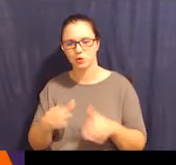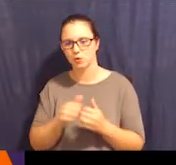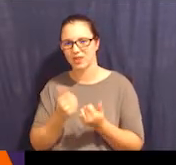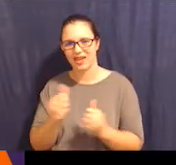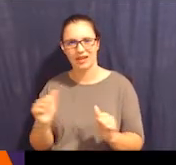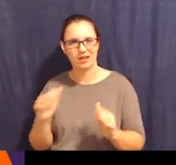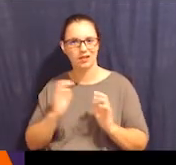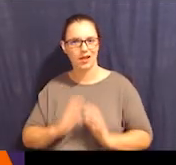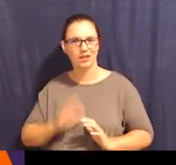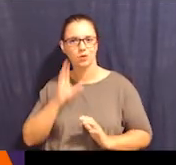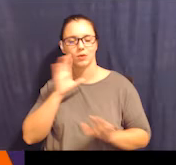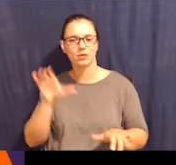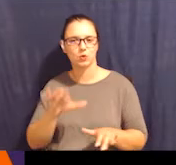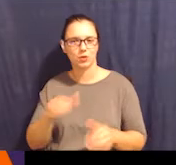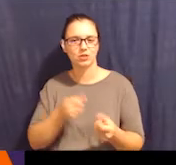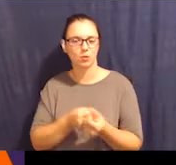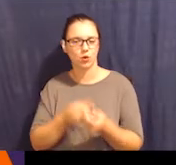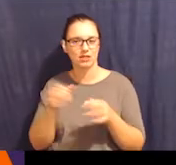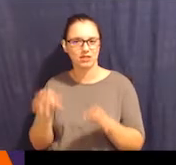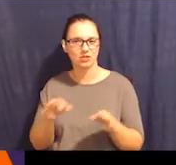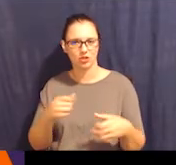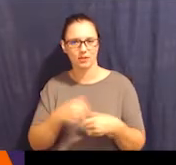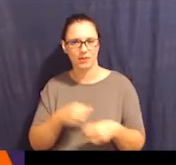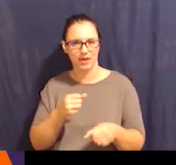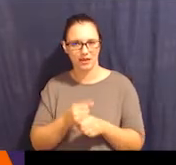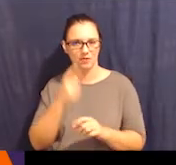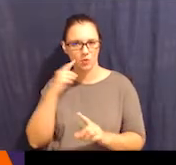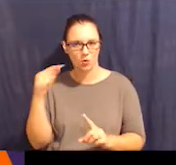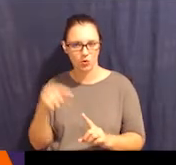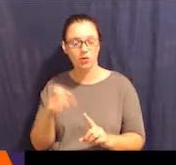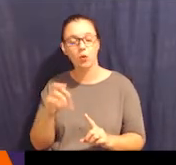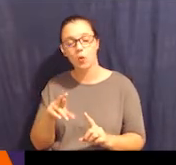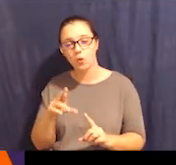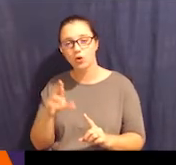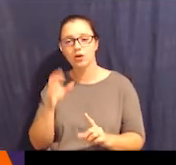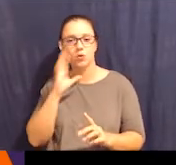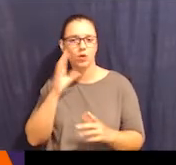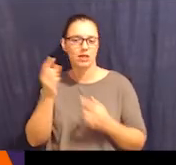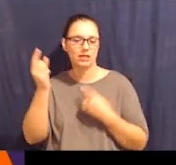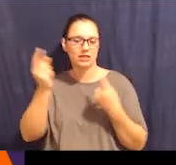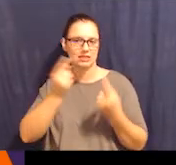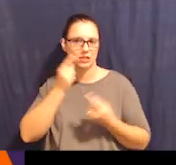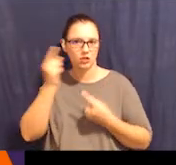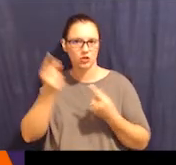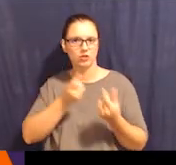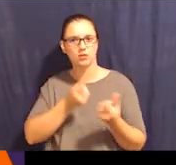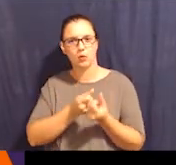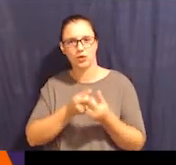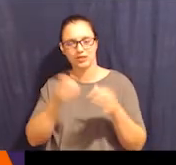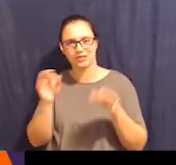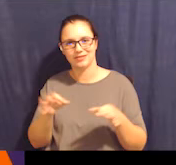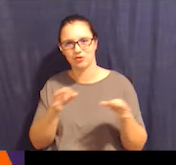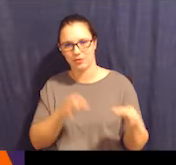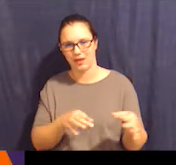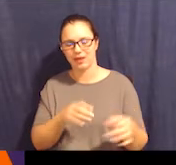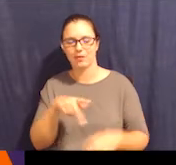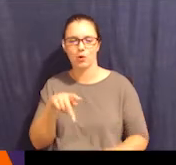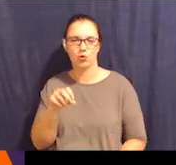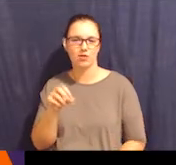that I take with any client who we are going to do supported decision-making for, or for whom we're going to consider supported